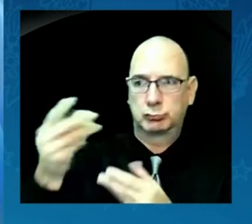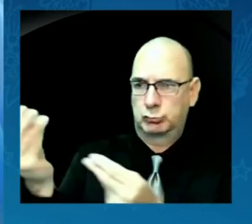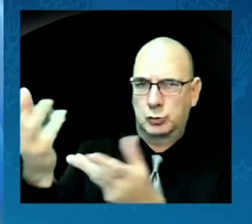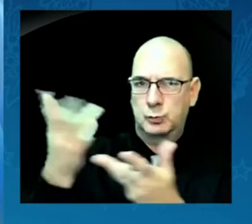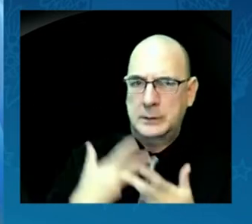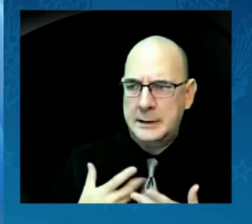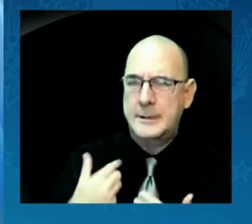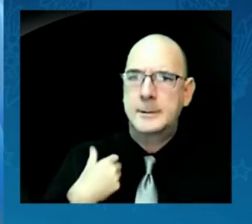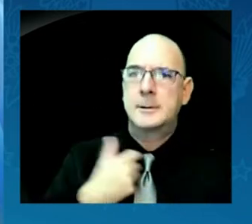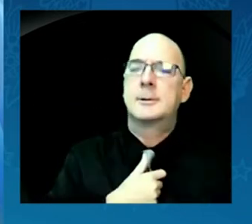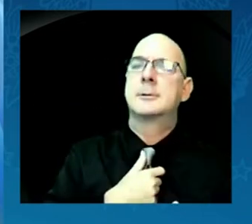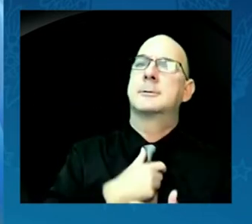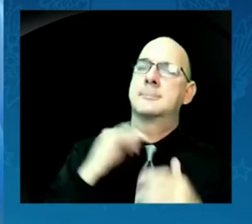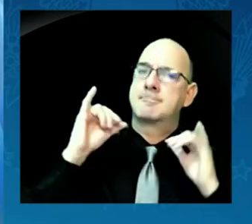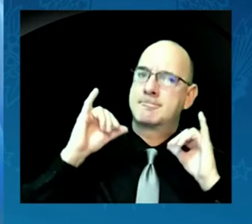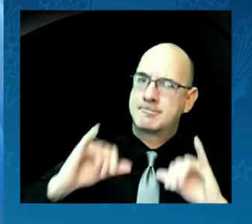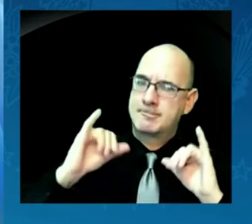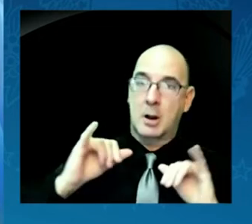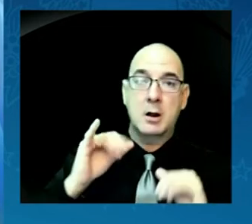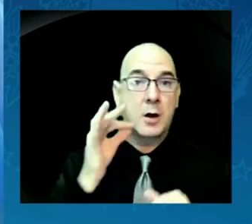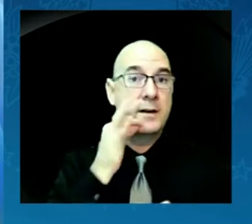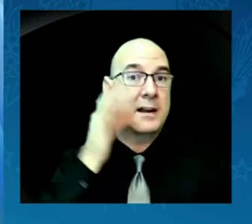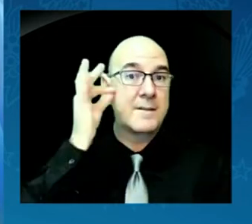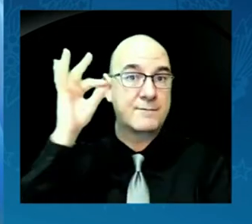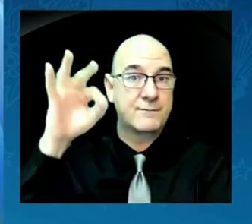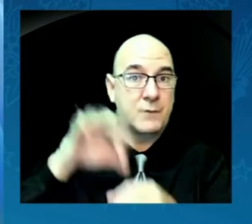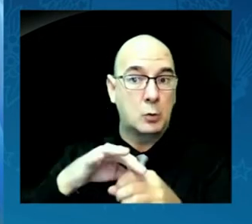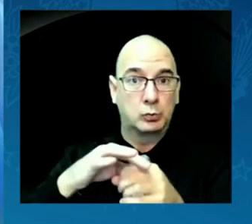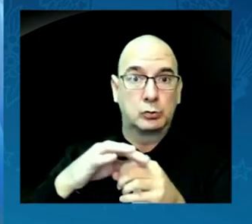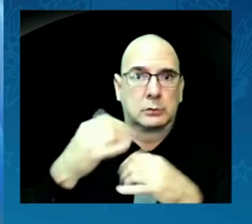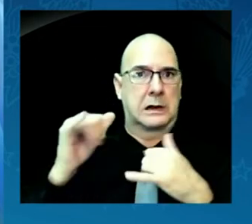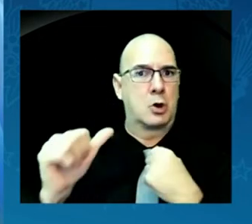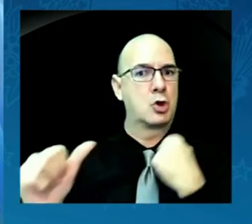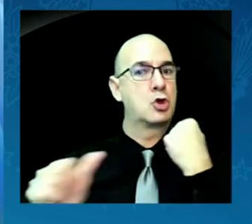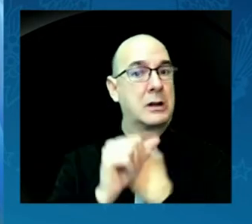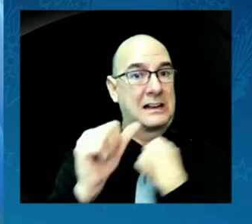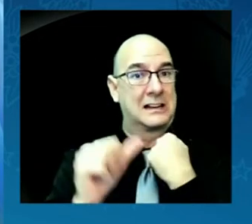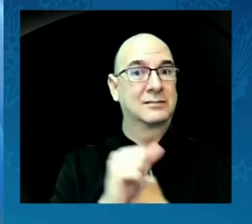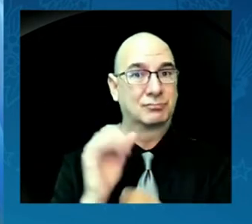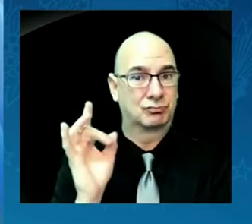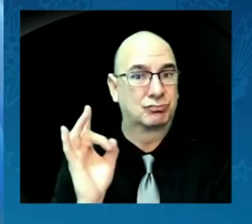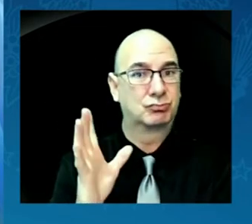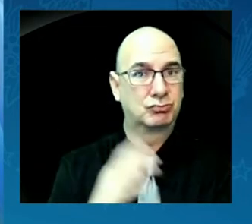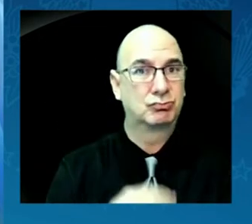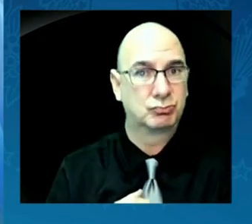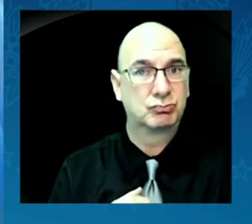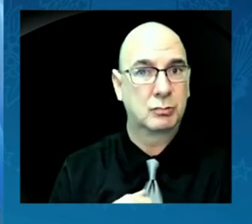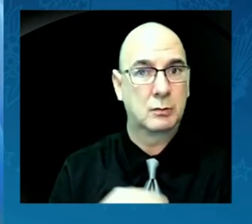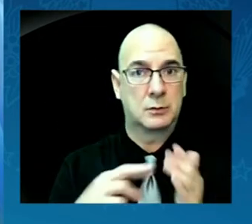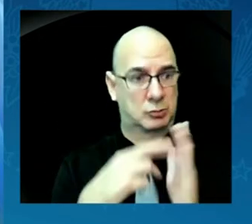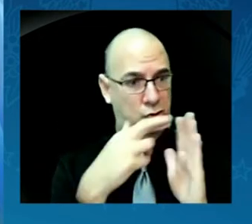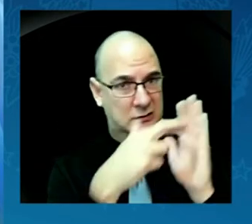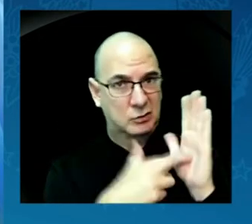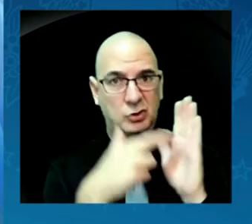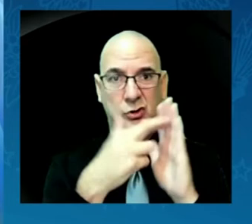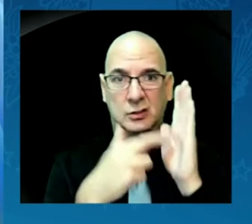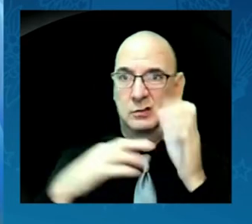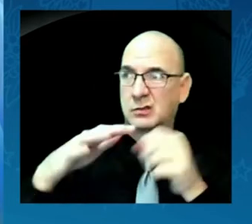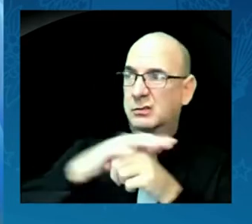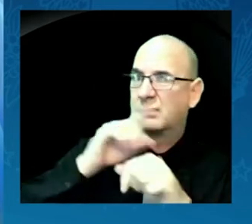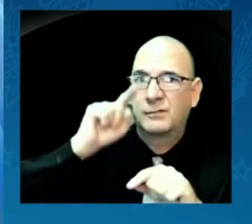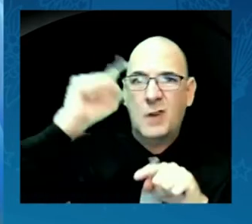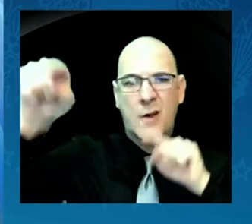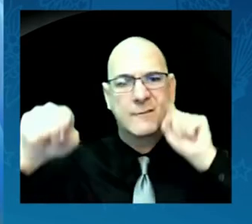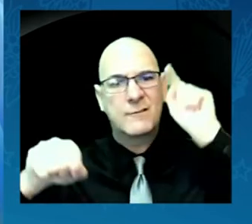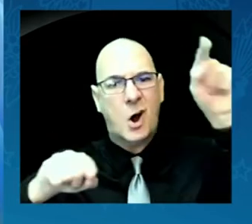Polling and registration sites are too often miles and hours away from where Native voters